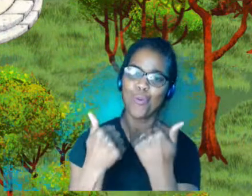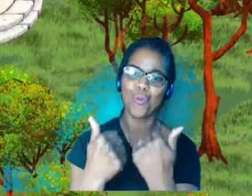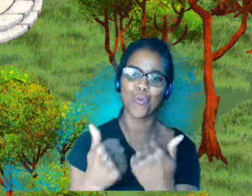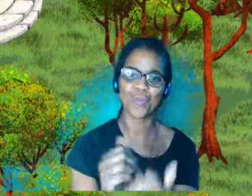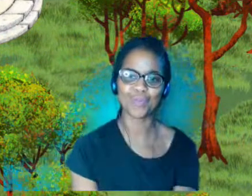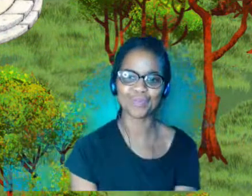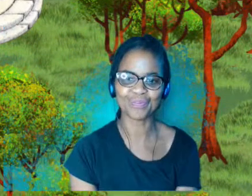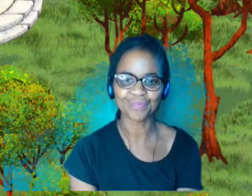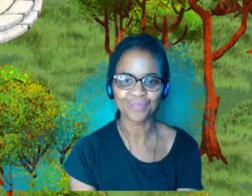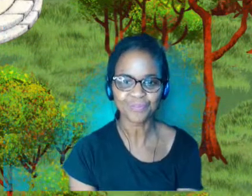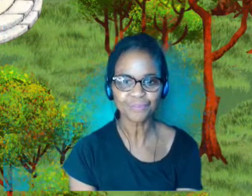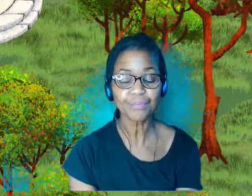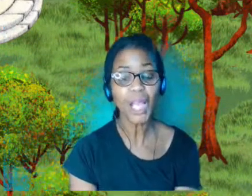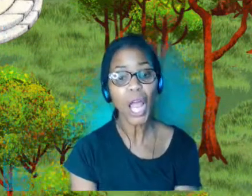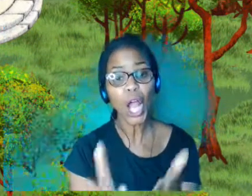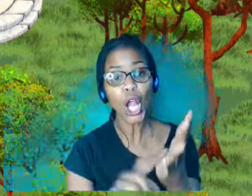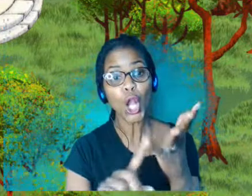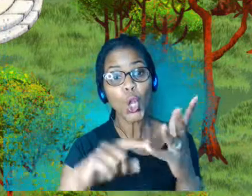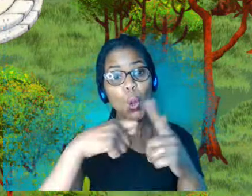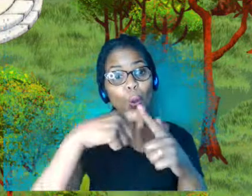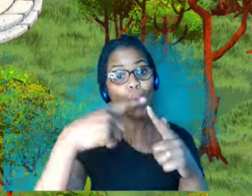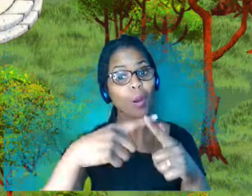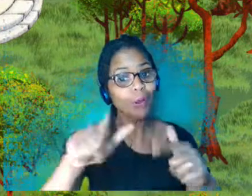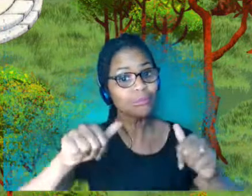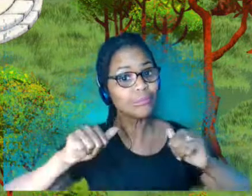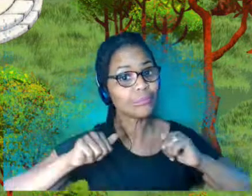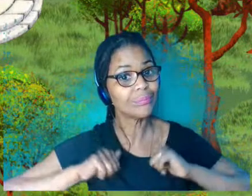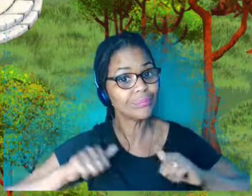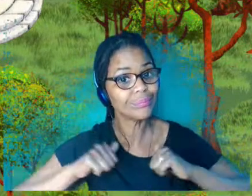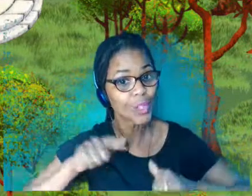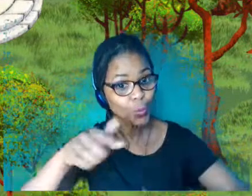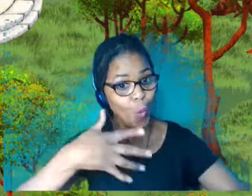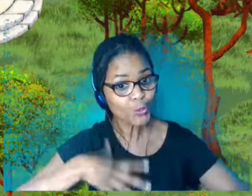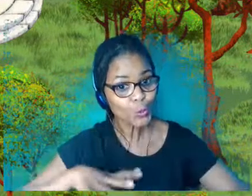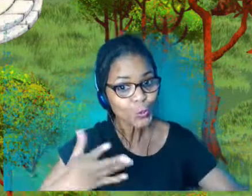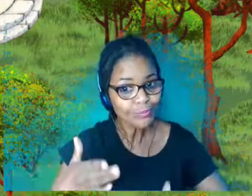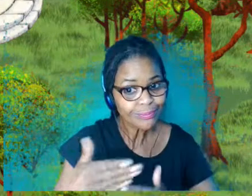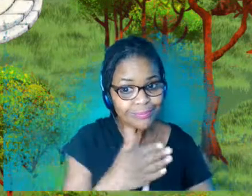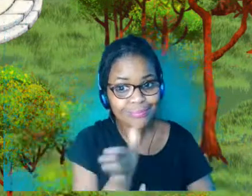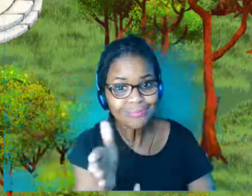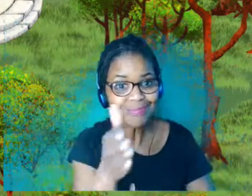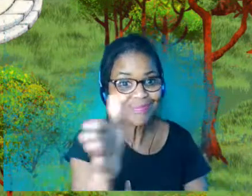Luke, are you ready? Shall we go on an adventure? Yes.